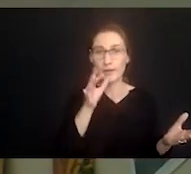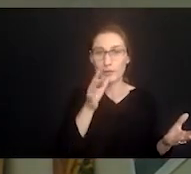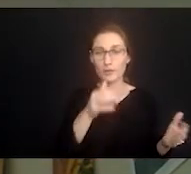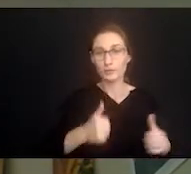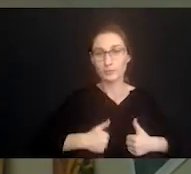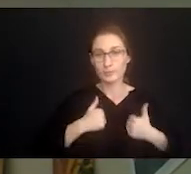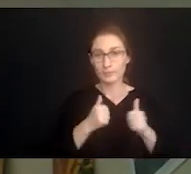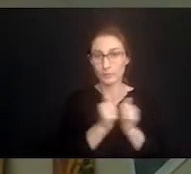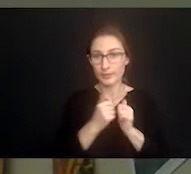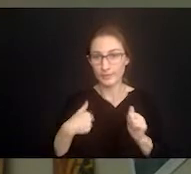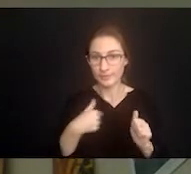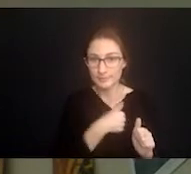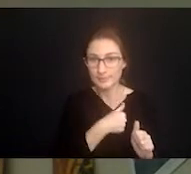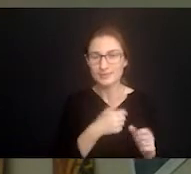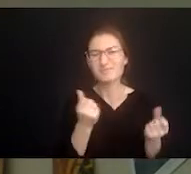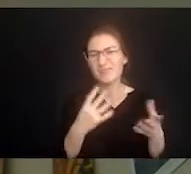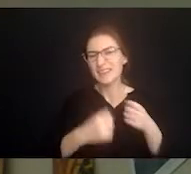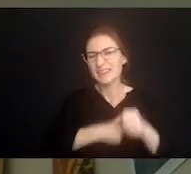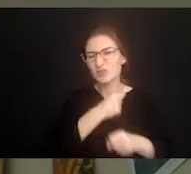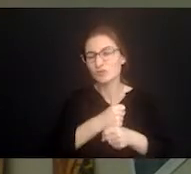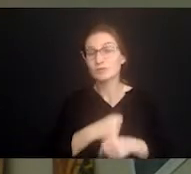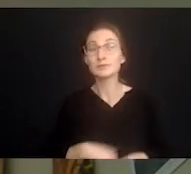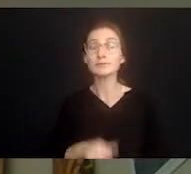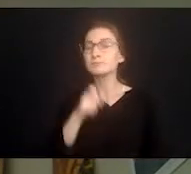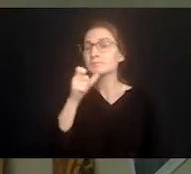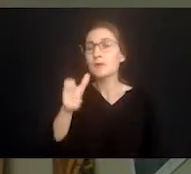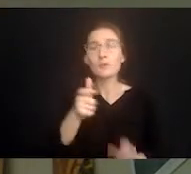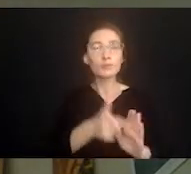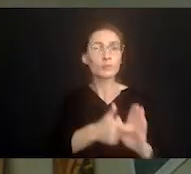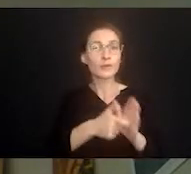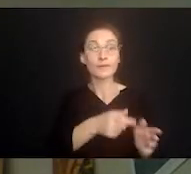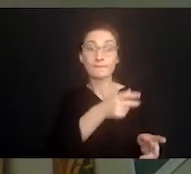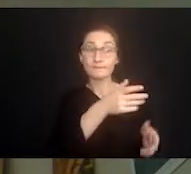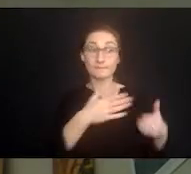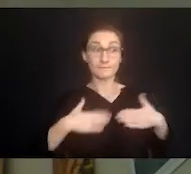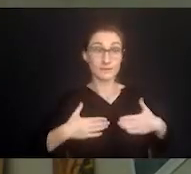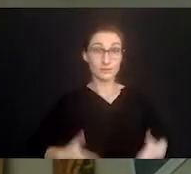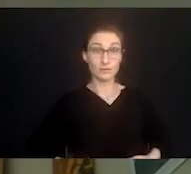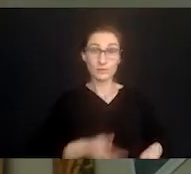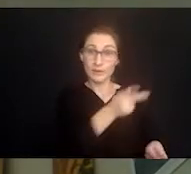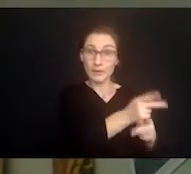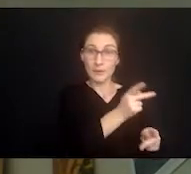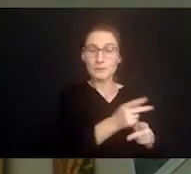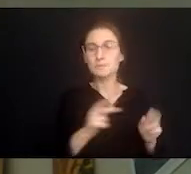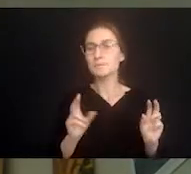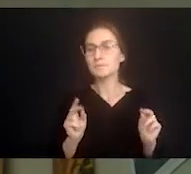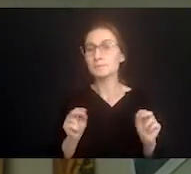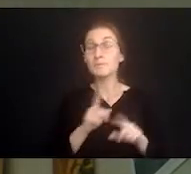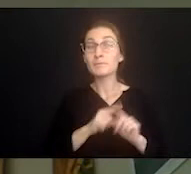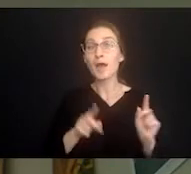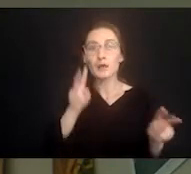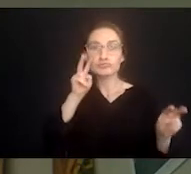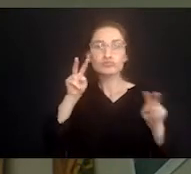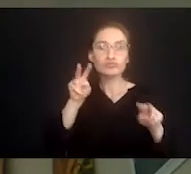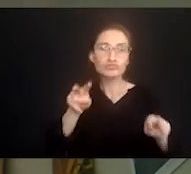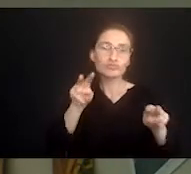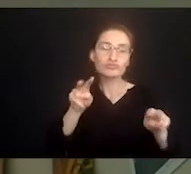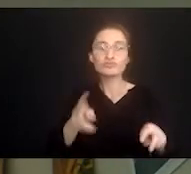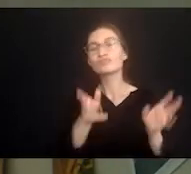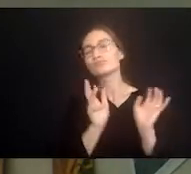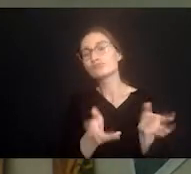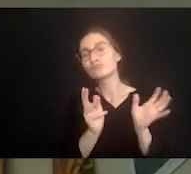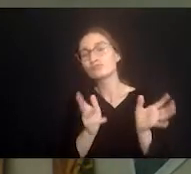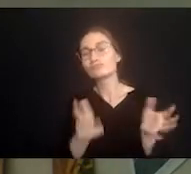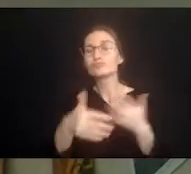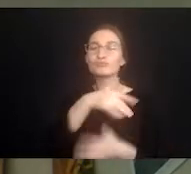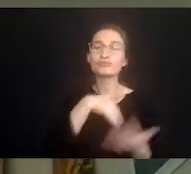lived with us. She'd been with us for a number of years now. She didn't need physical care, but at that point she did look forward to us being home